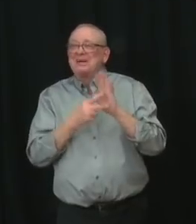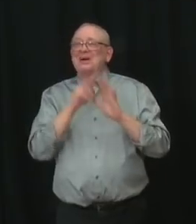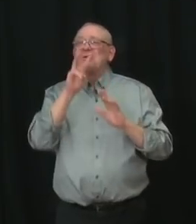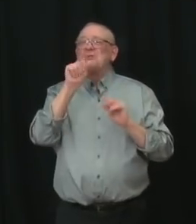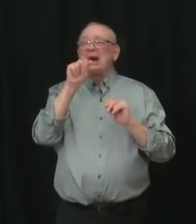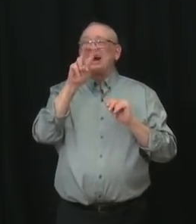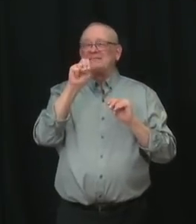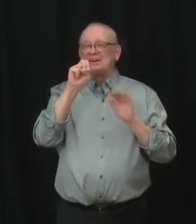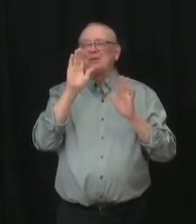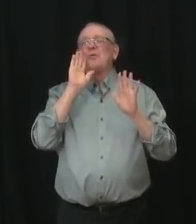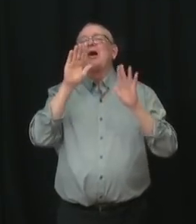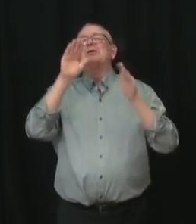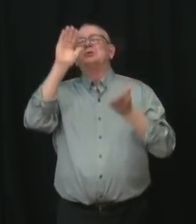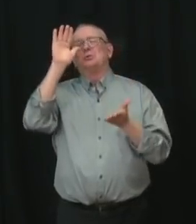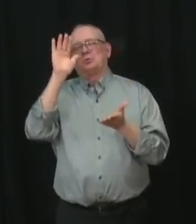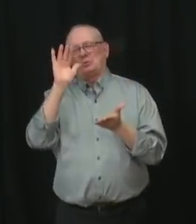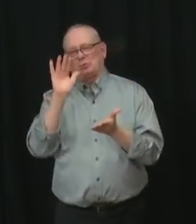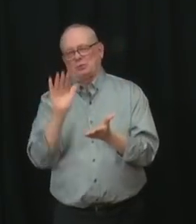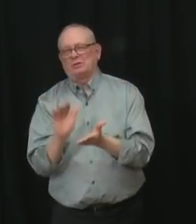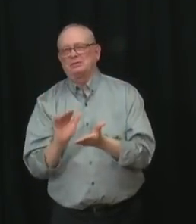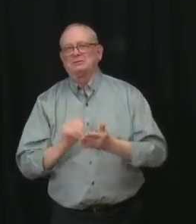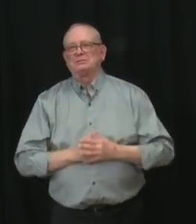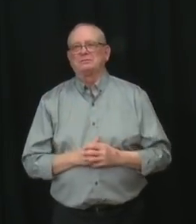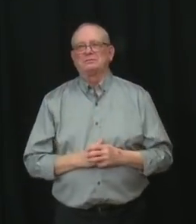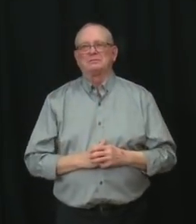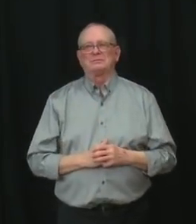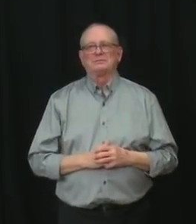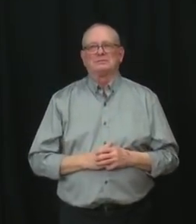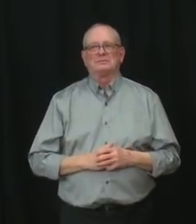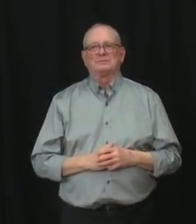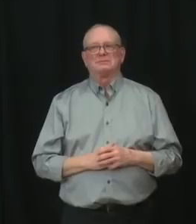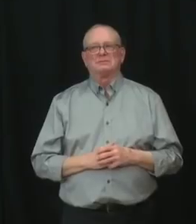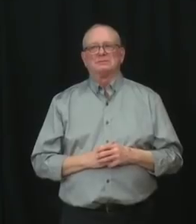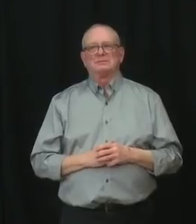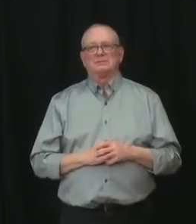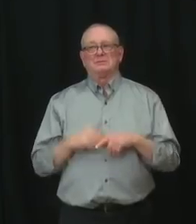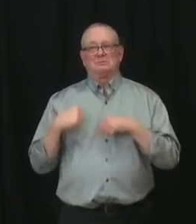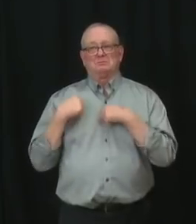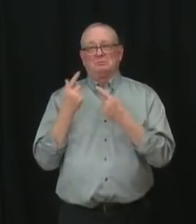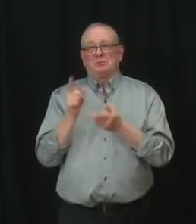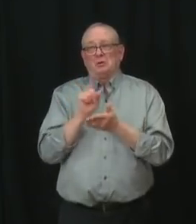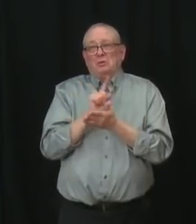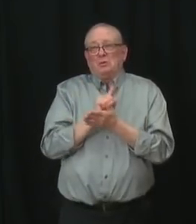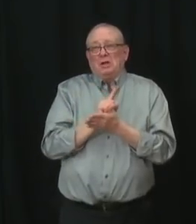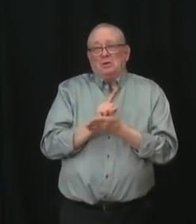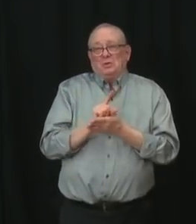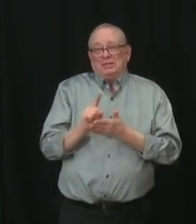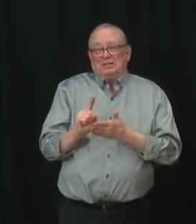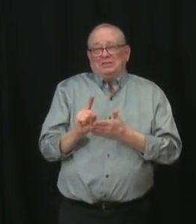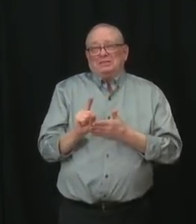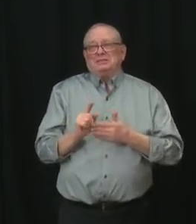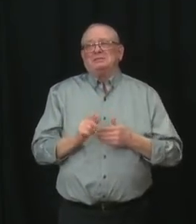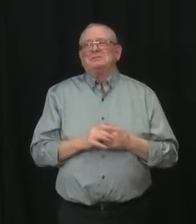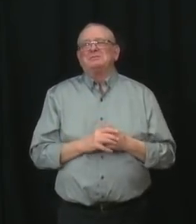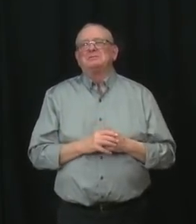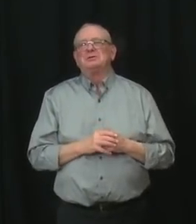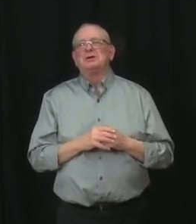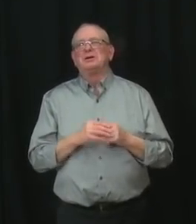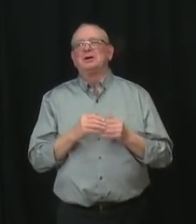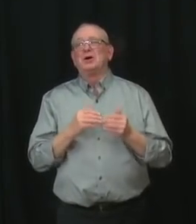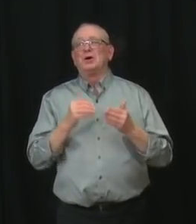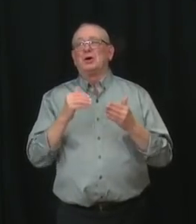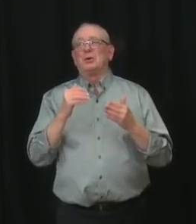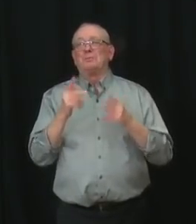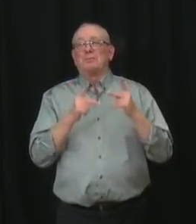Now, over the last seven days, an average of 58.6% of new non-ICU admissions and